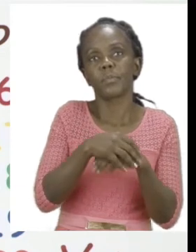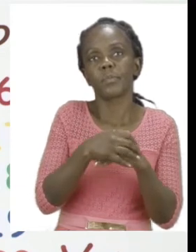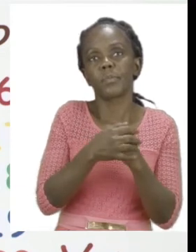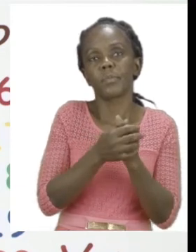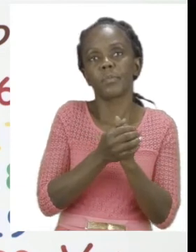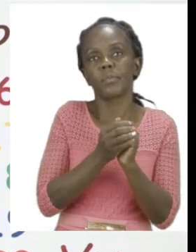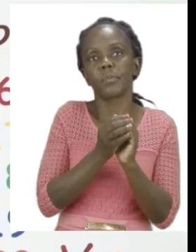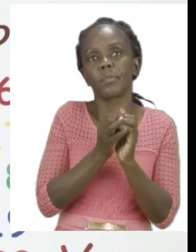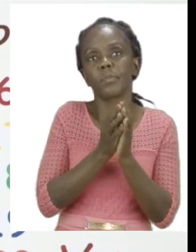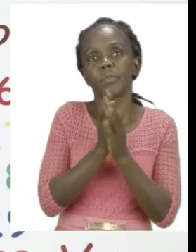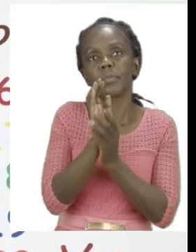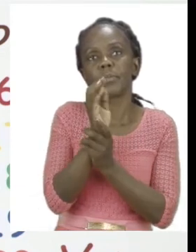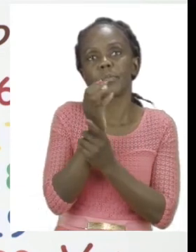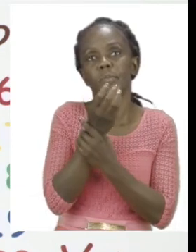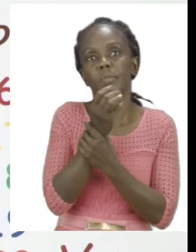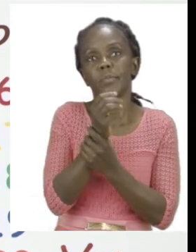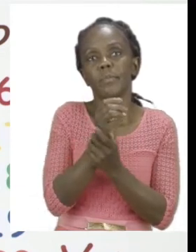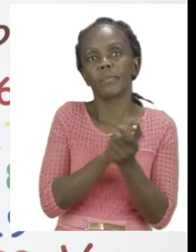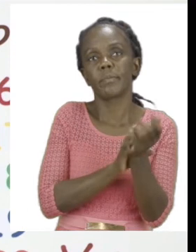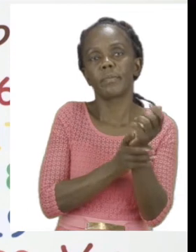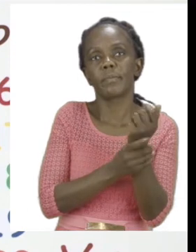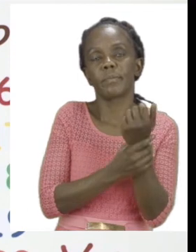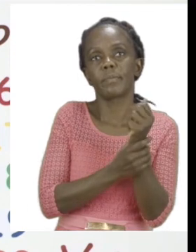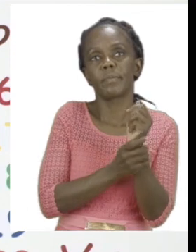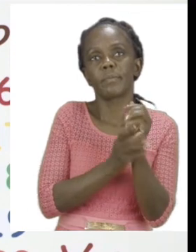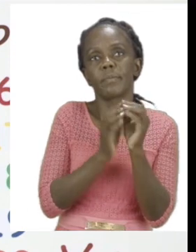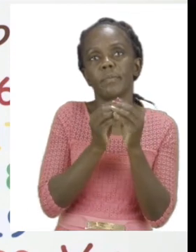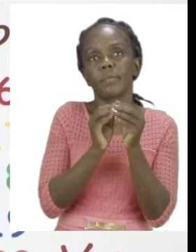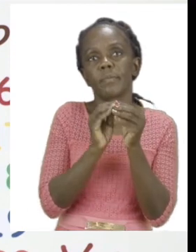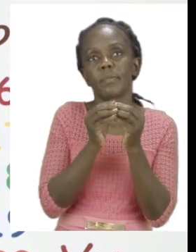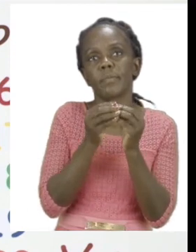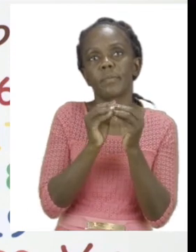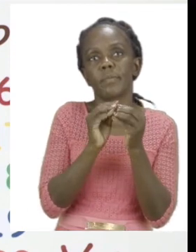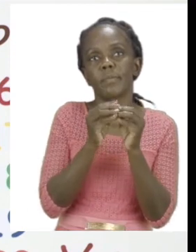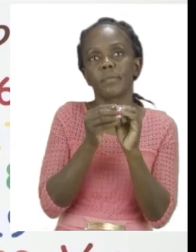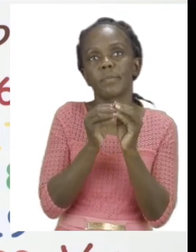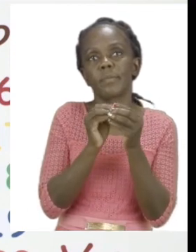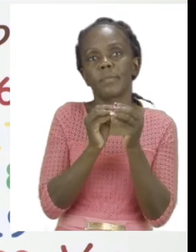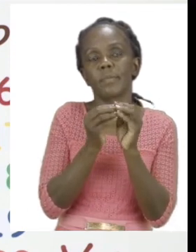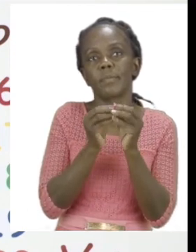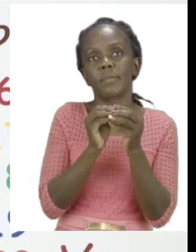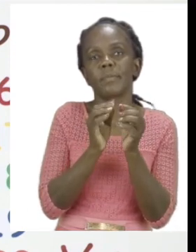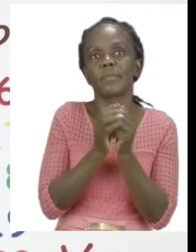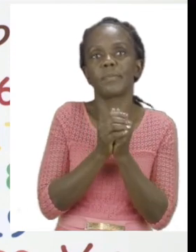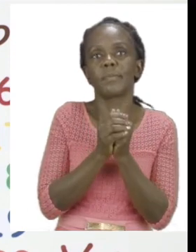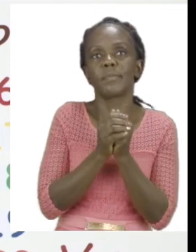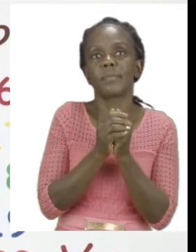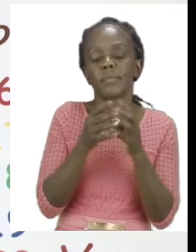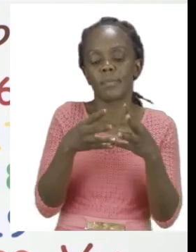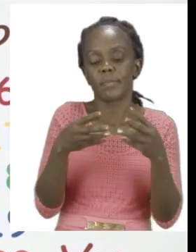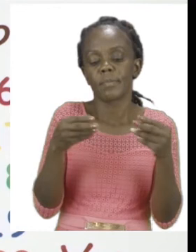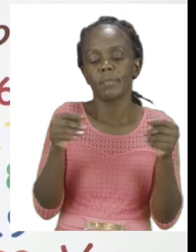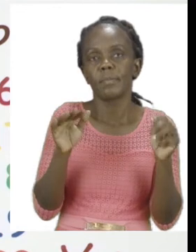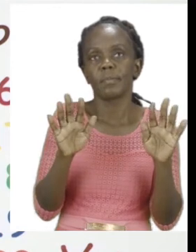very good, on our wrists and the fingertips too. Make sure your